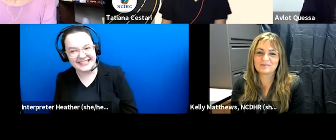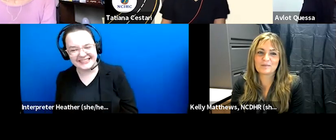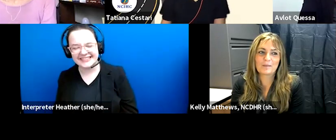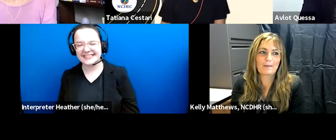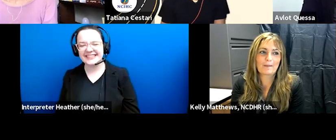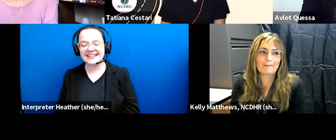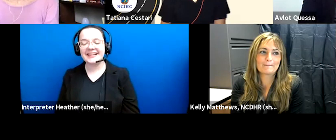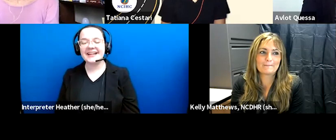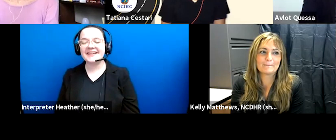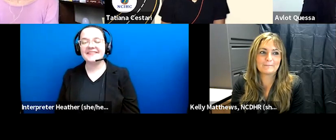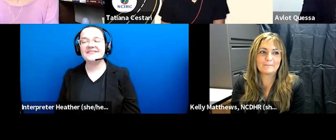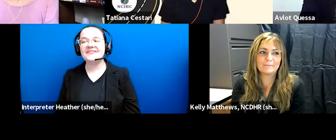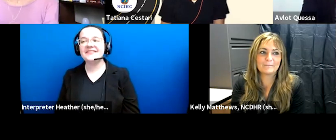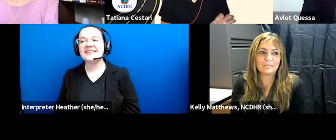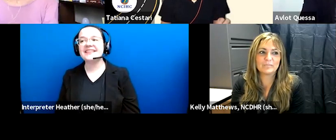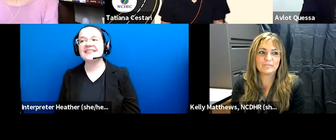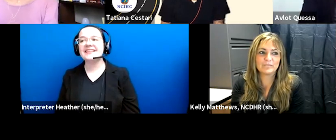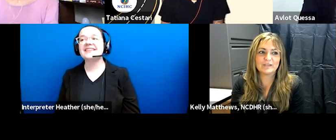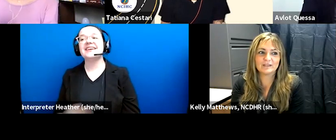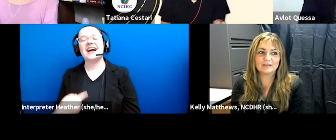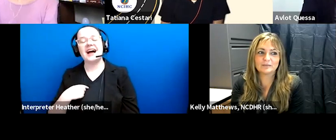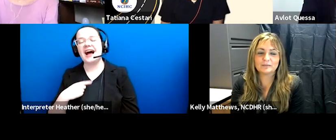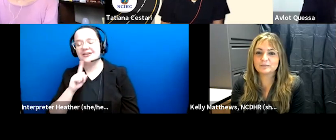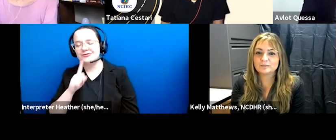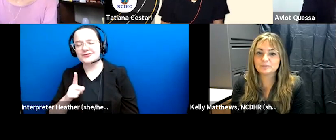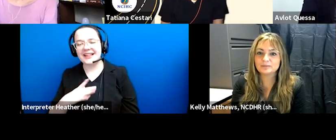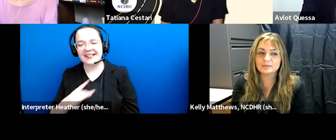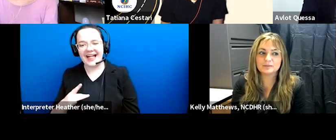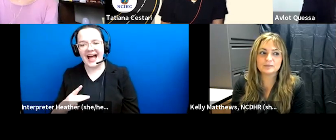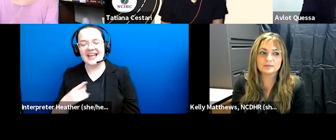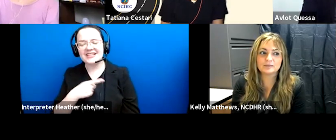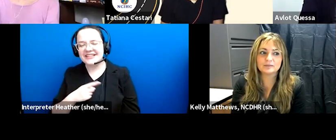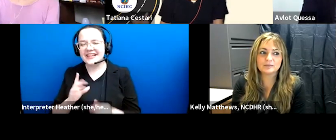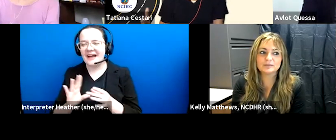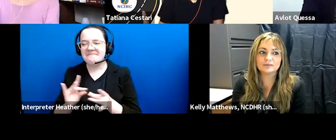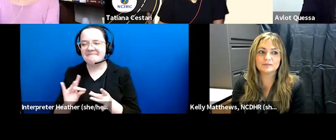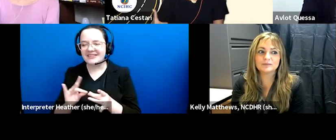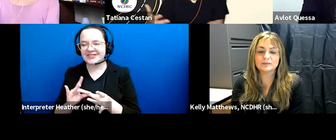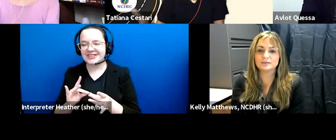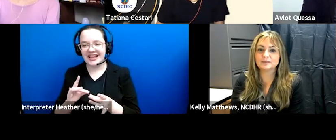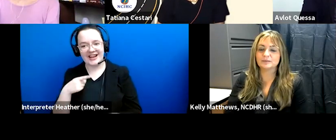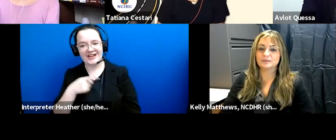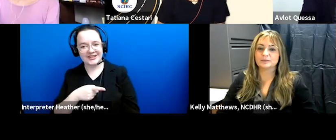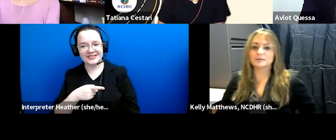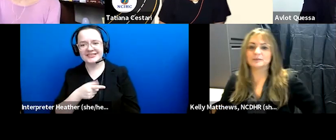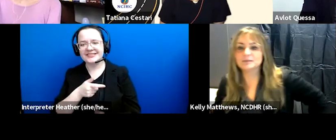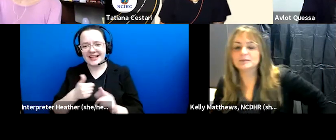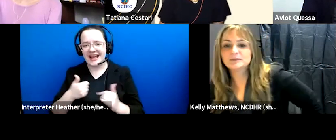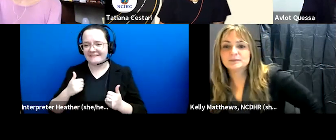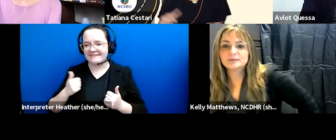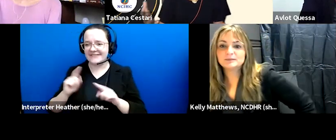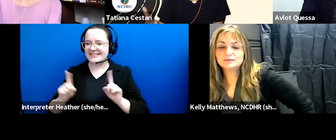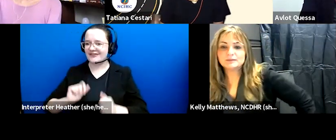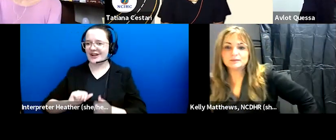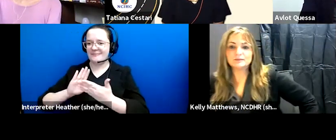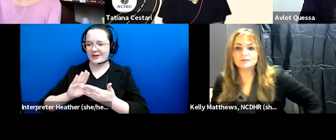um i i really like uh the fact that you mentioned uh that you have a different approach uh